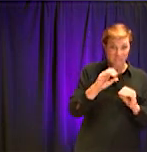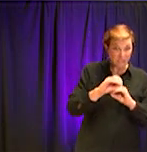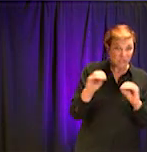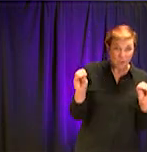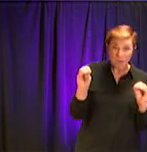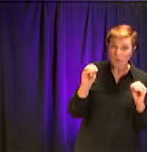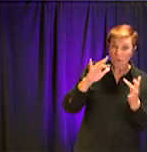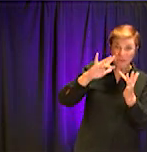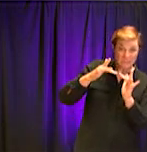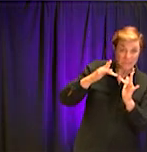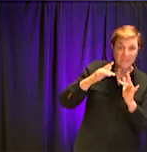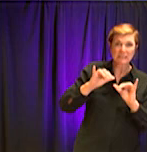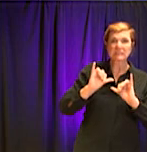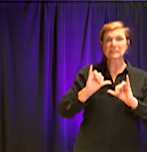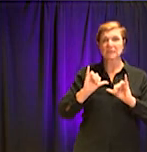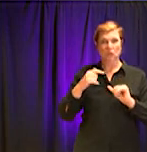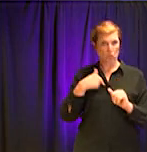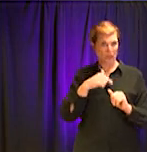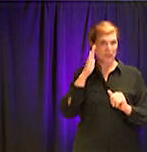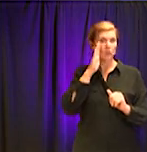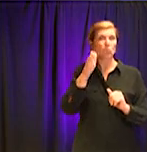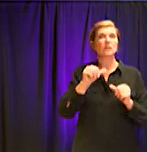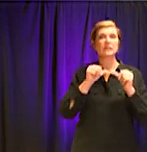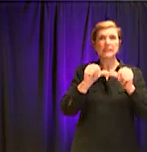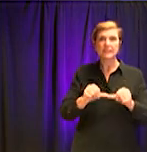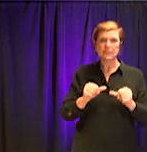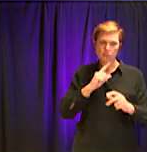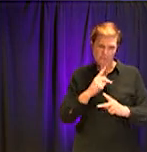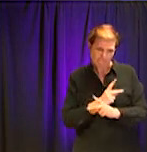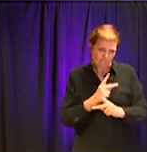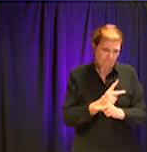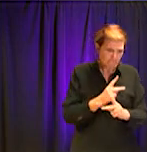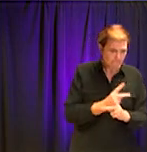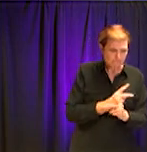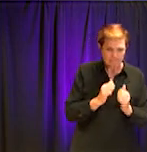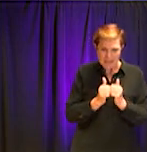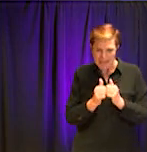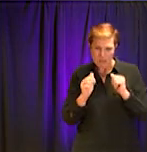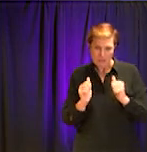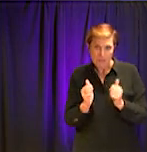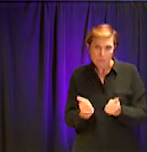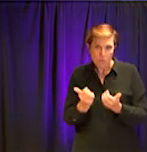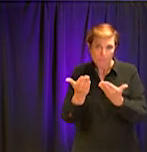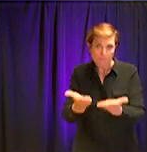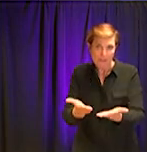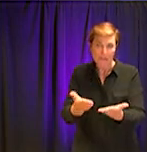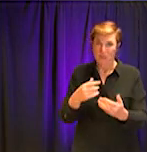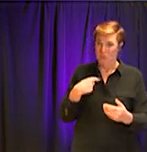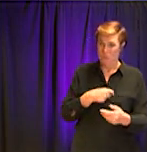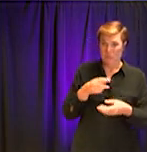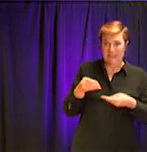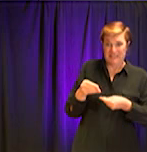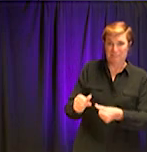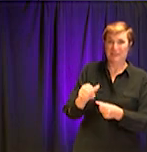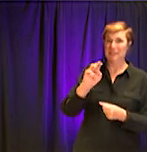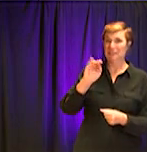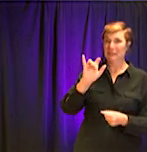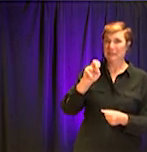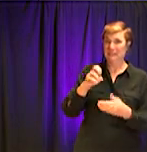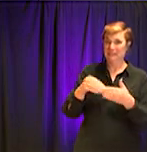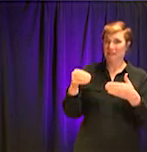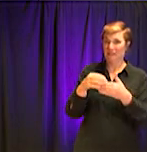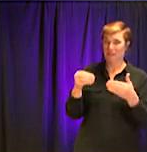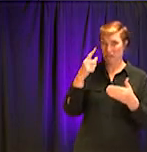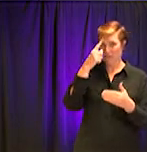a great job of putting out hundreds of thousands of dollars into the millions for sixth graders through 12th graders.